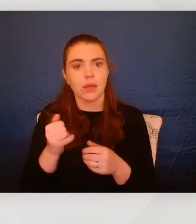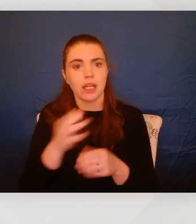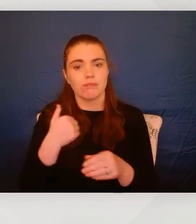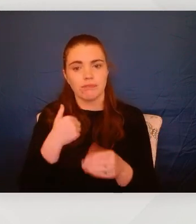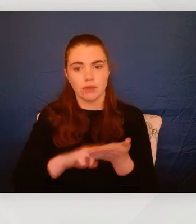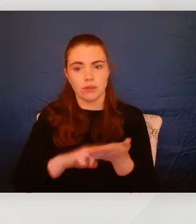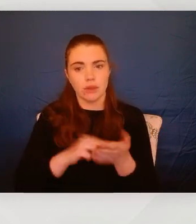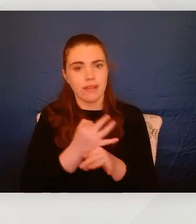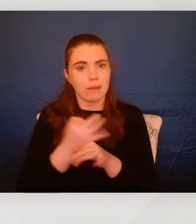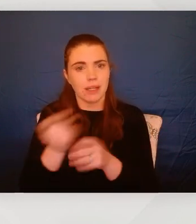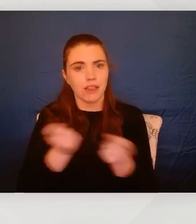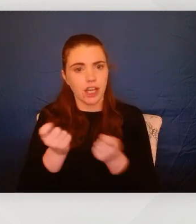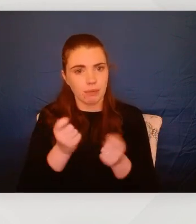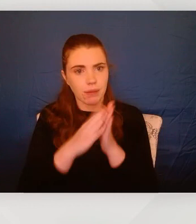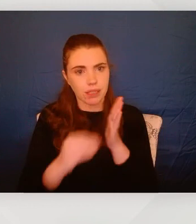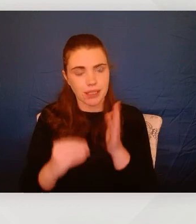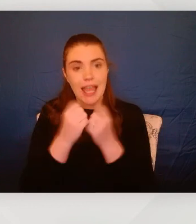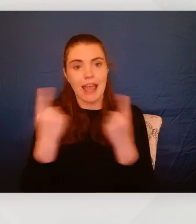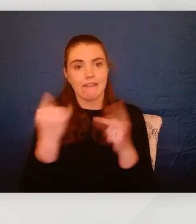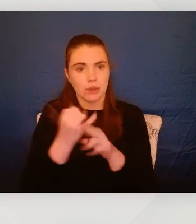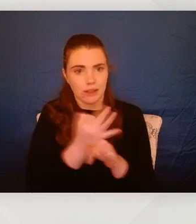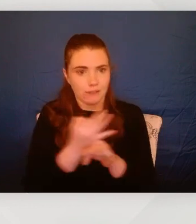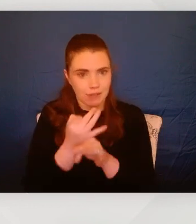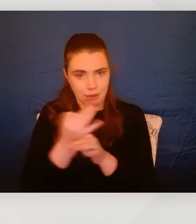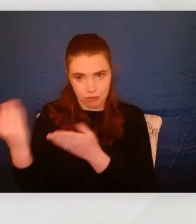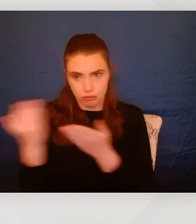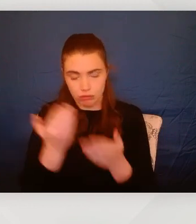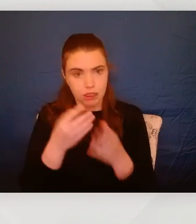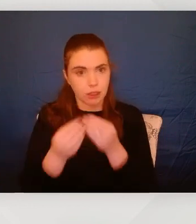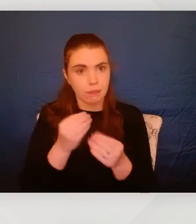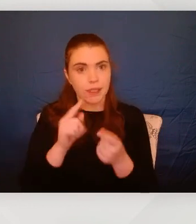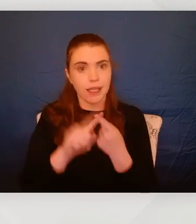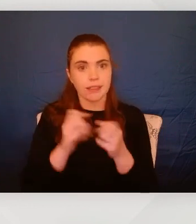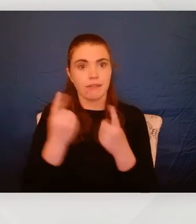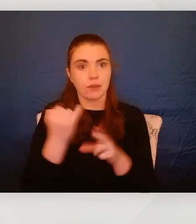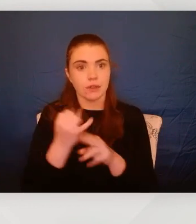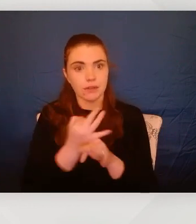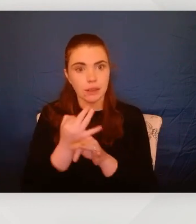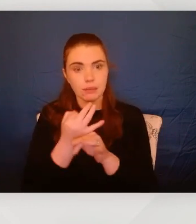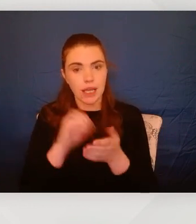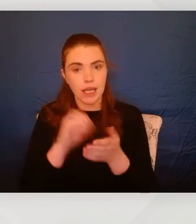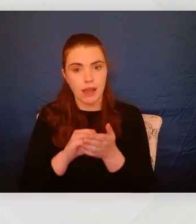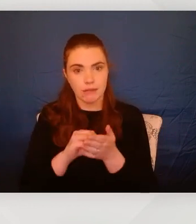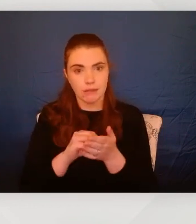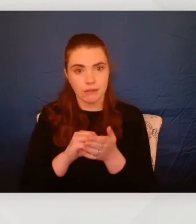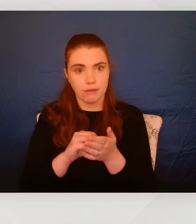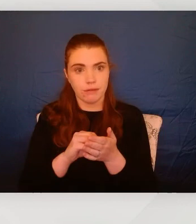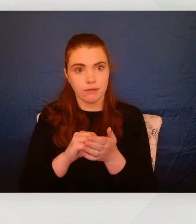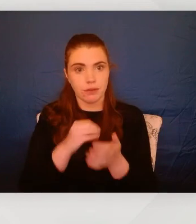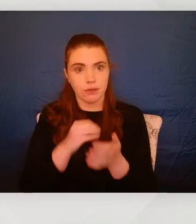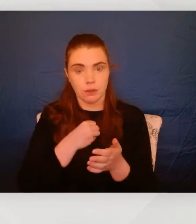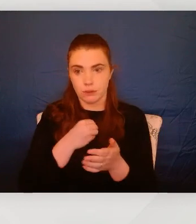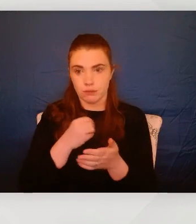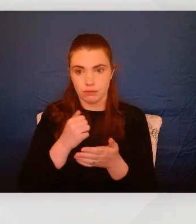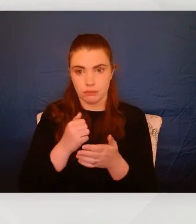everyone in the family brings something to it. And everybody has a responsibility within the relationship to see what they can do to improve it. So with attachment,